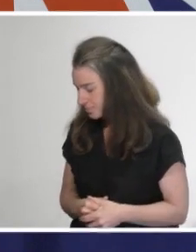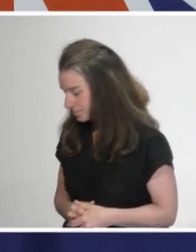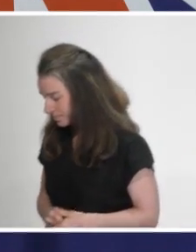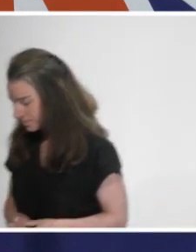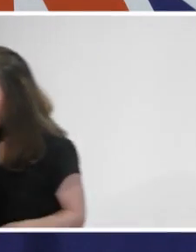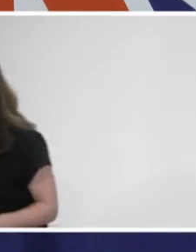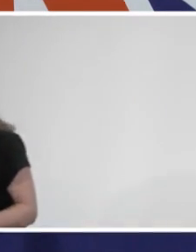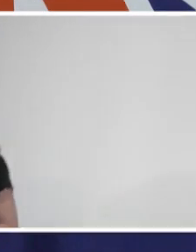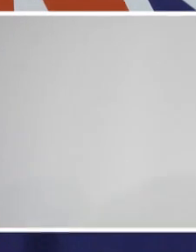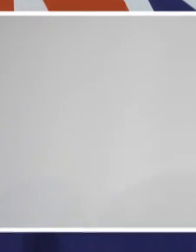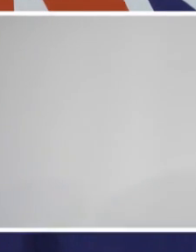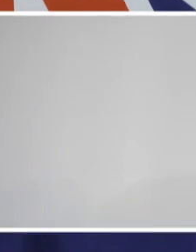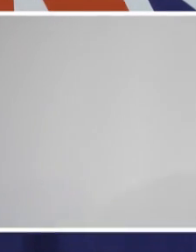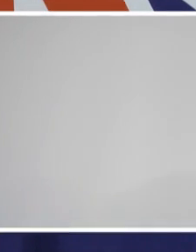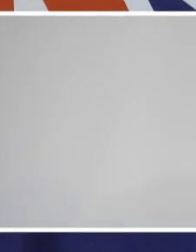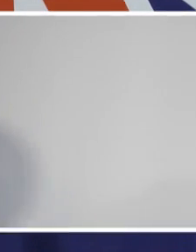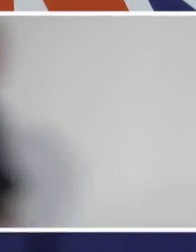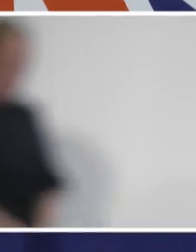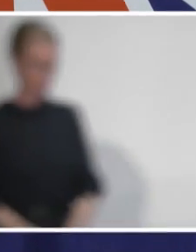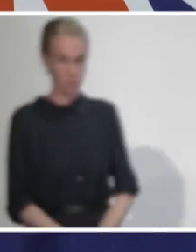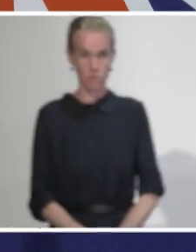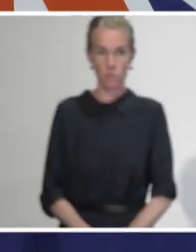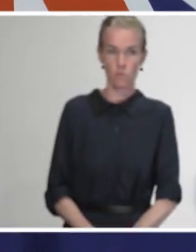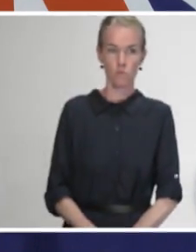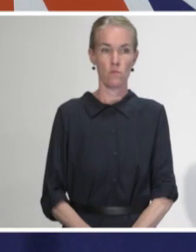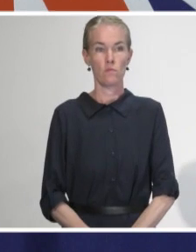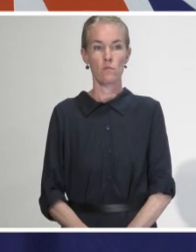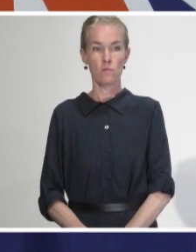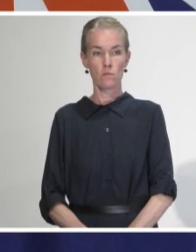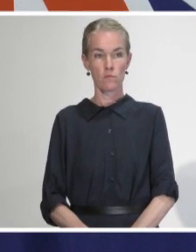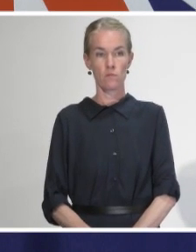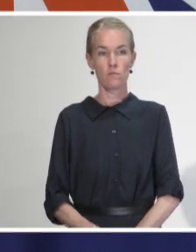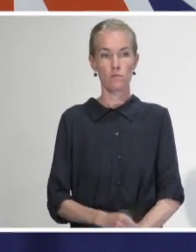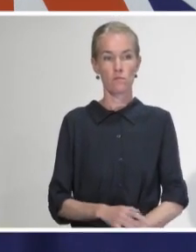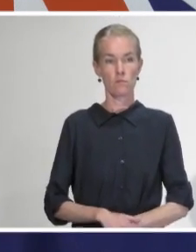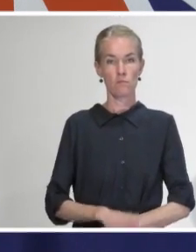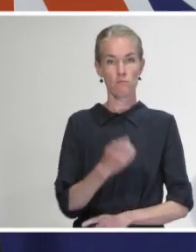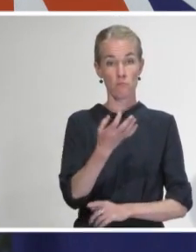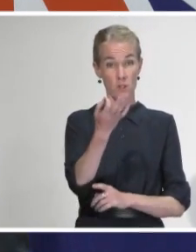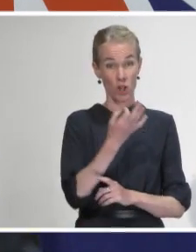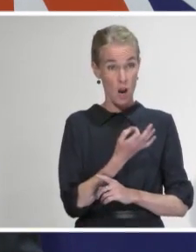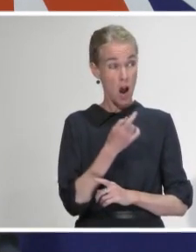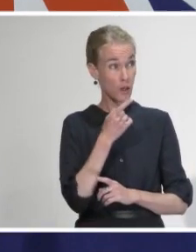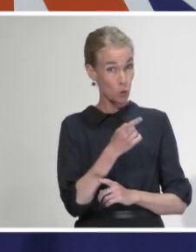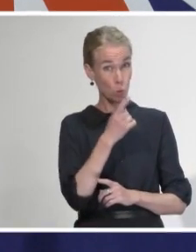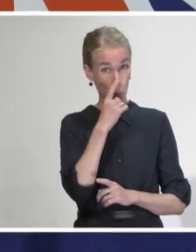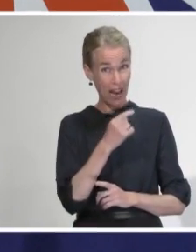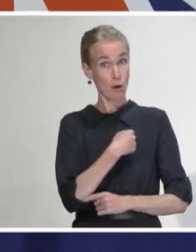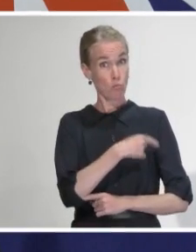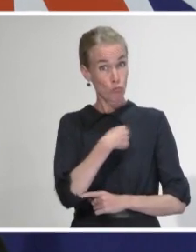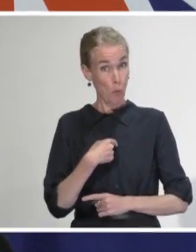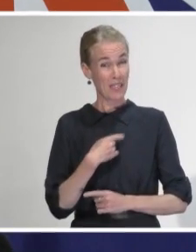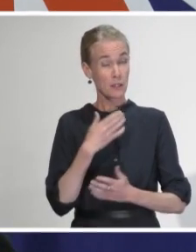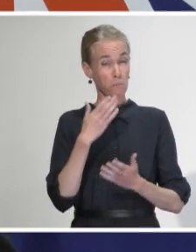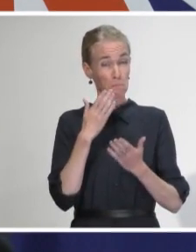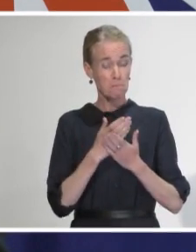assurances to the public that people like this real care is taken when they land? Oh yes I can and of course